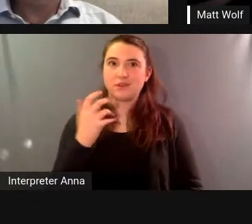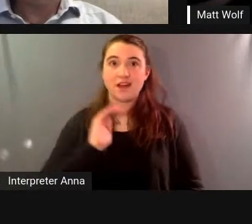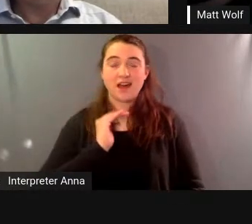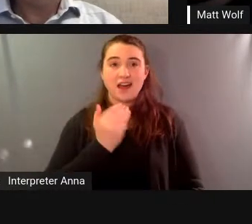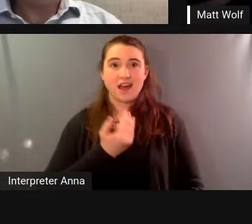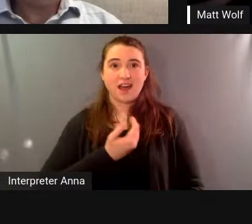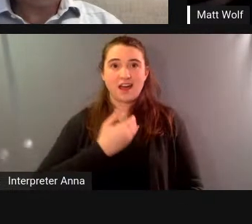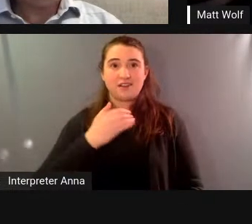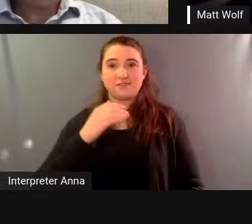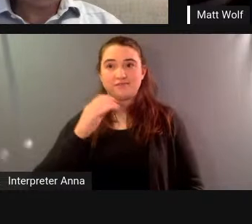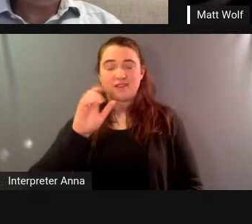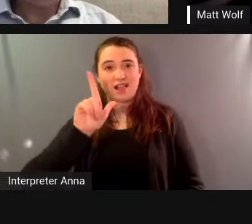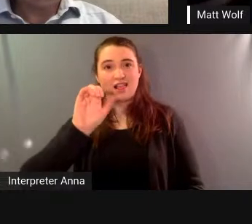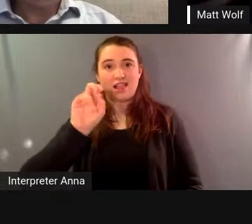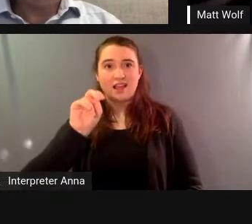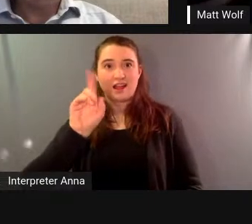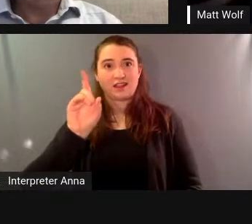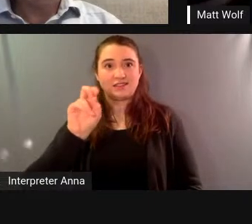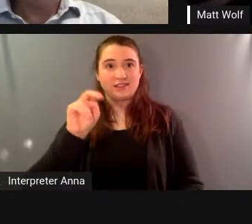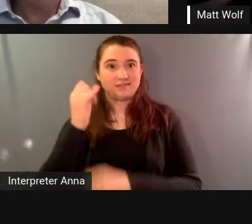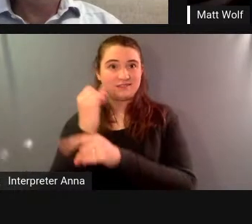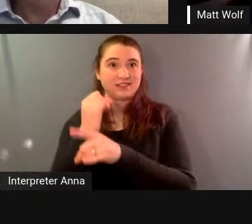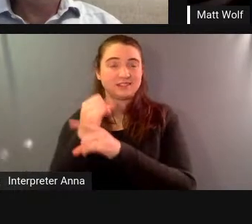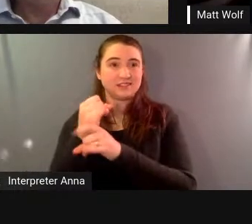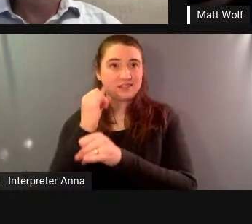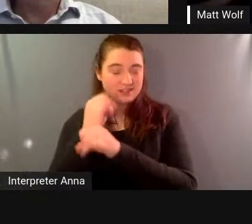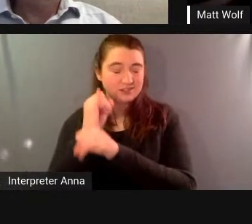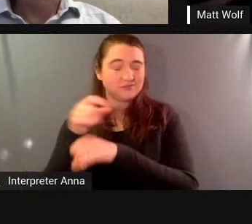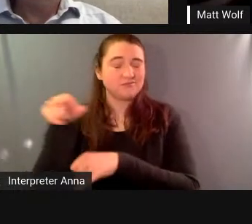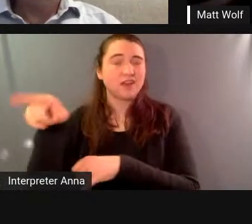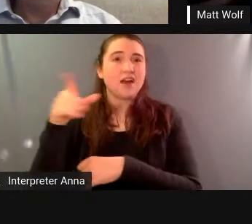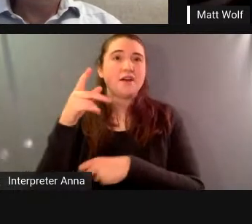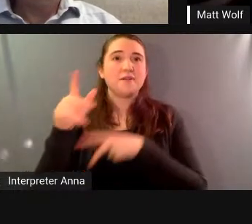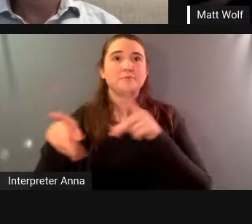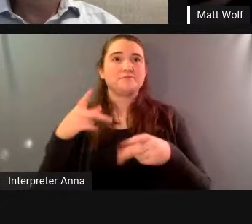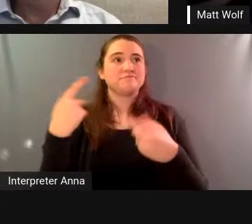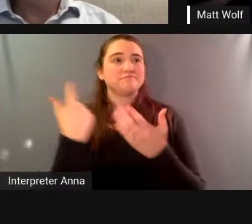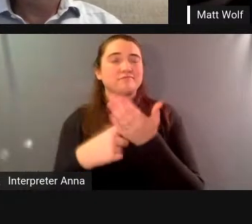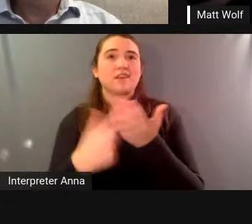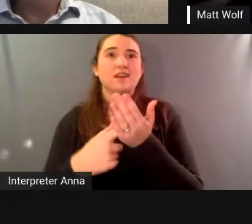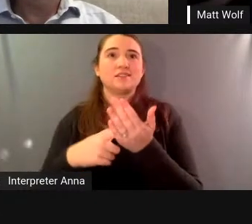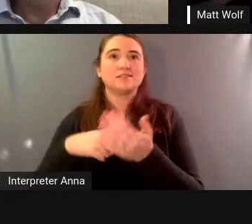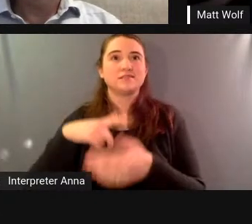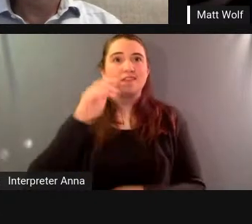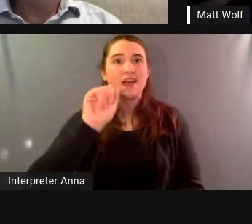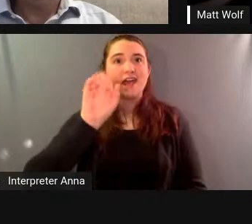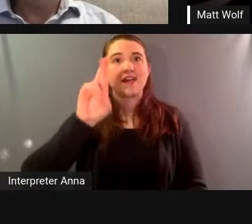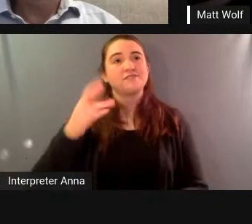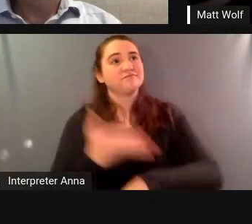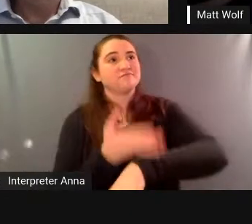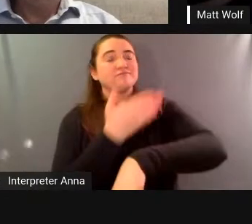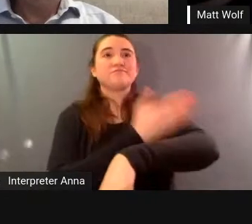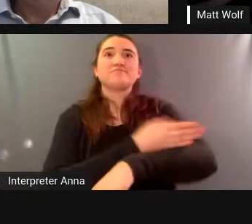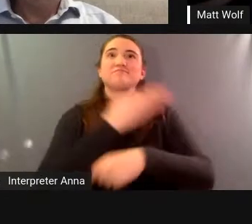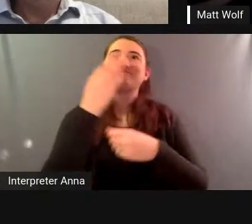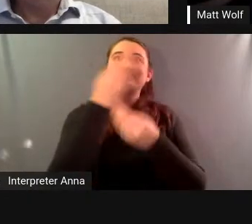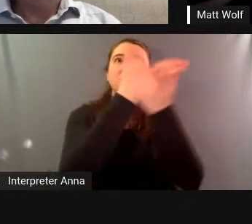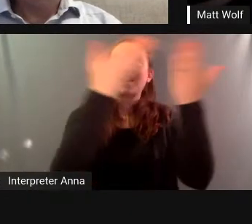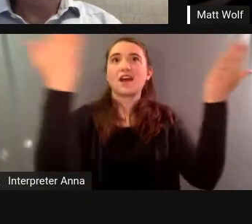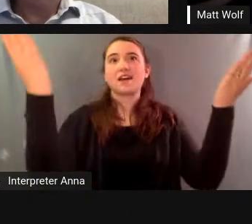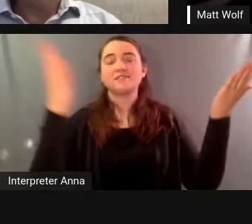and people there are talking about how london air is improving and skies are blue and